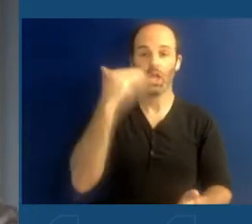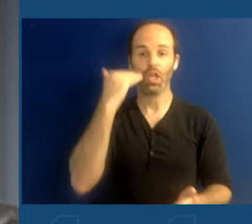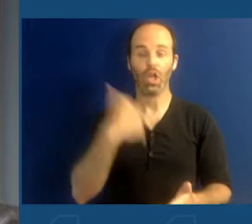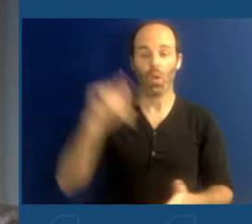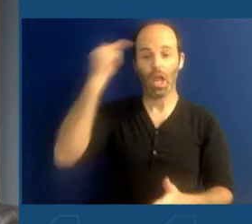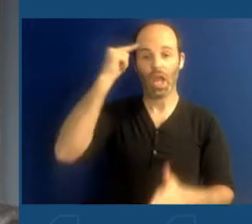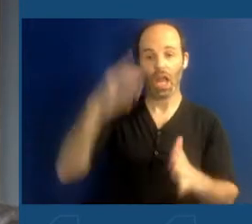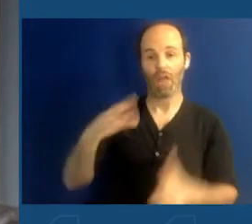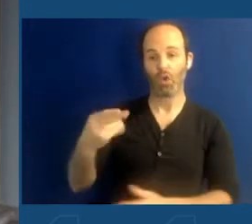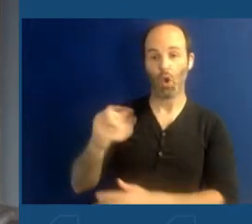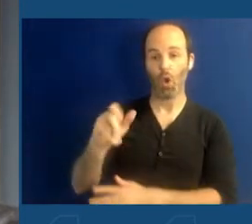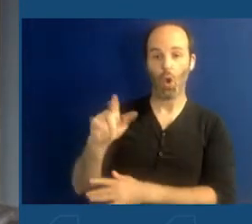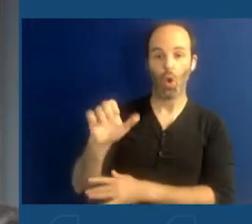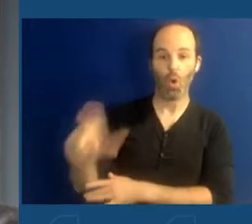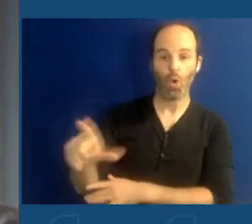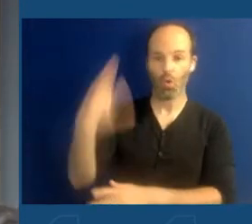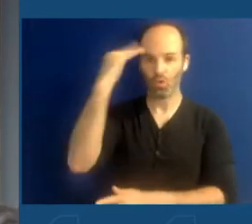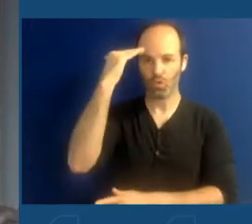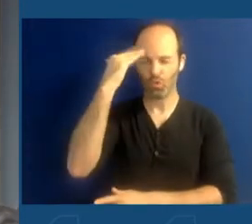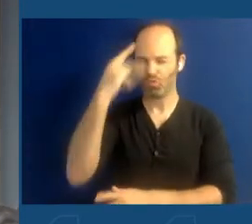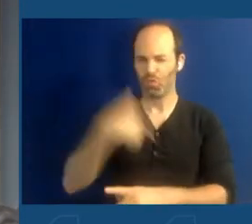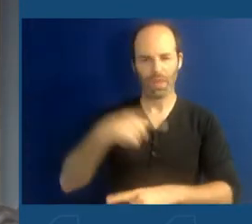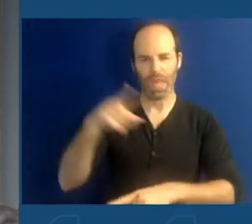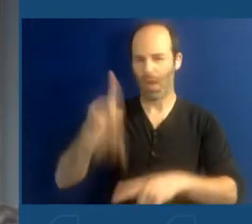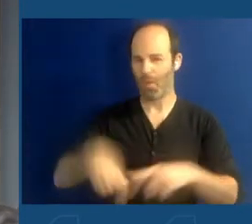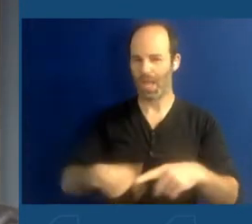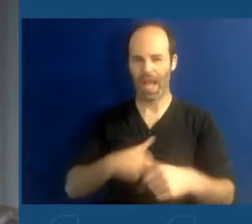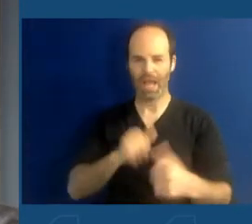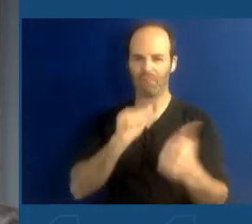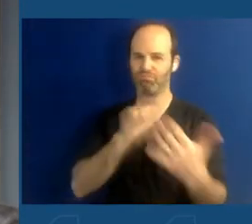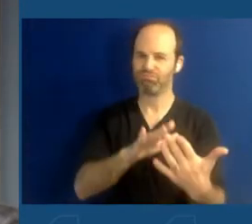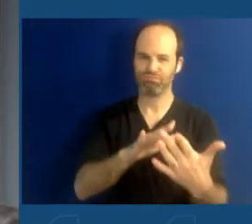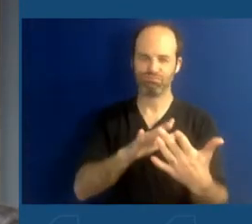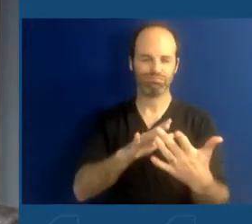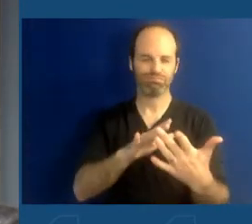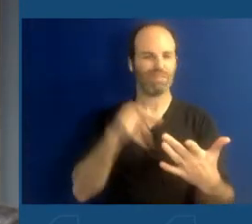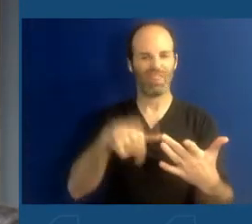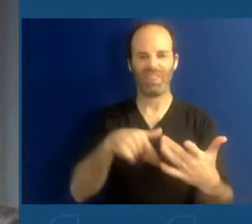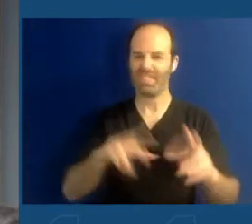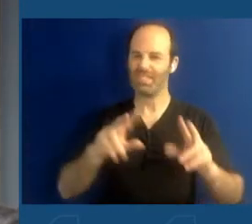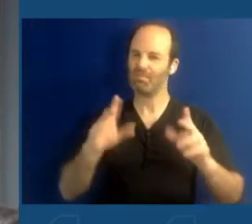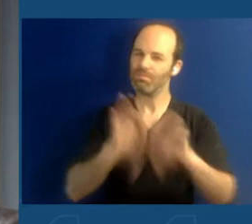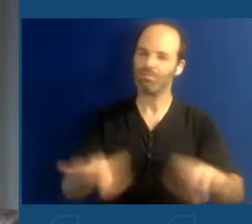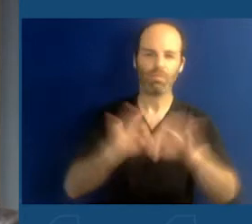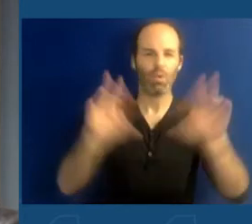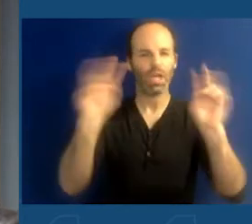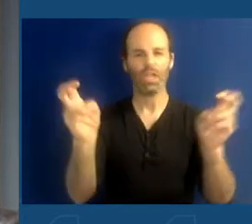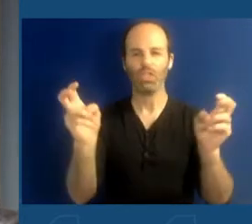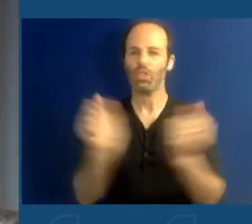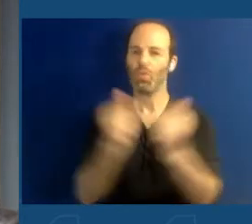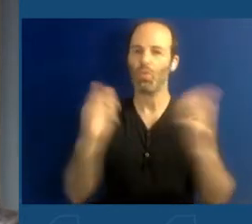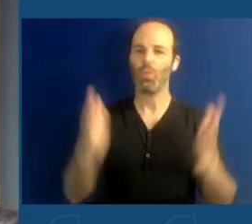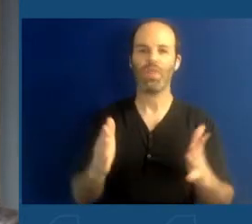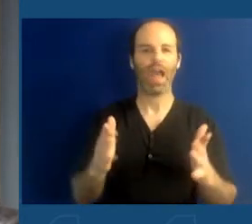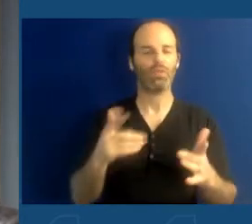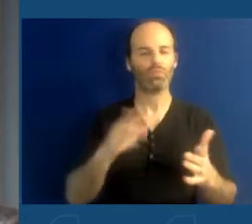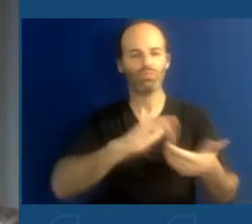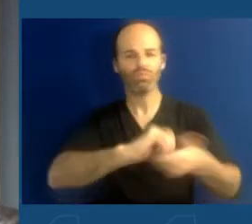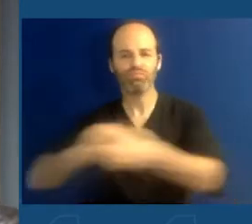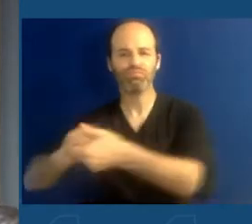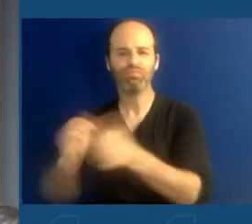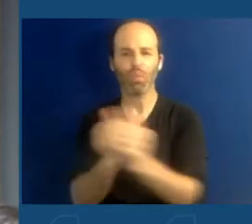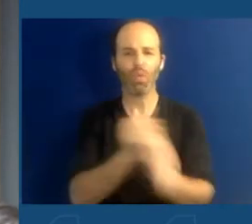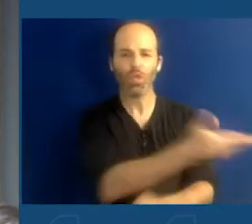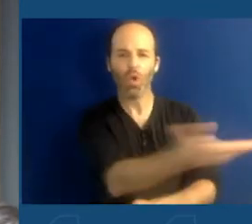we cannot tackle this critical issue without all of you and your leadership at the local level. We're here